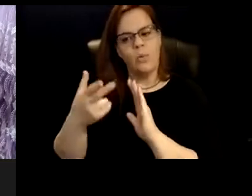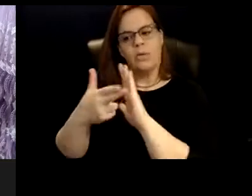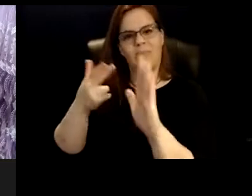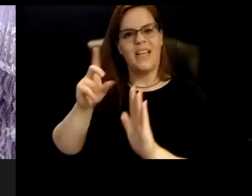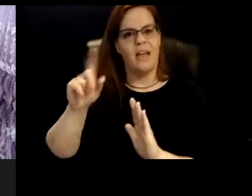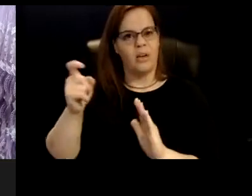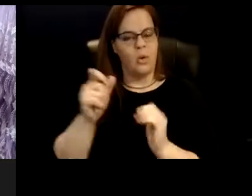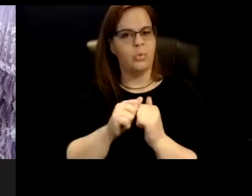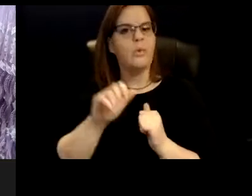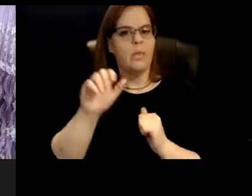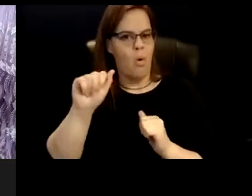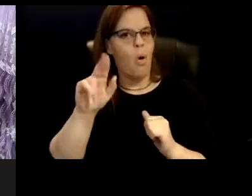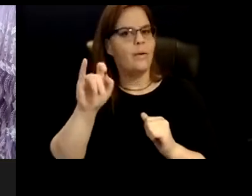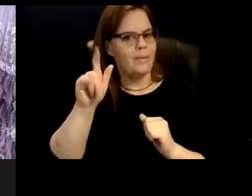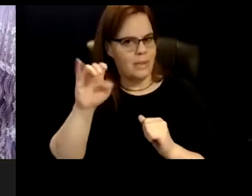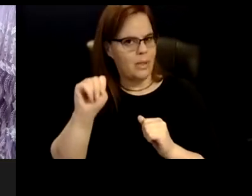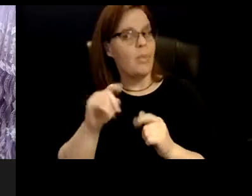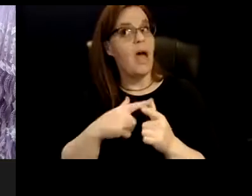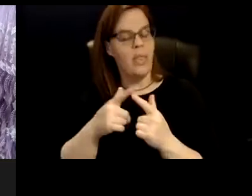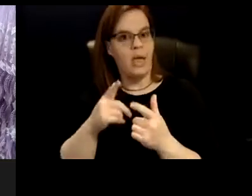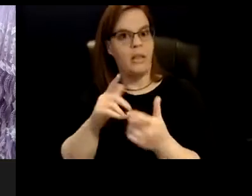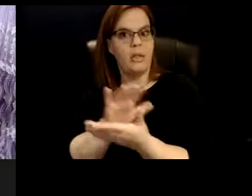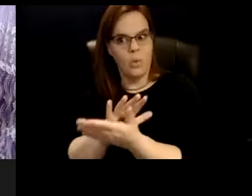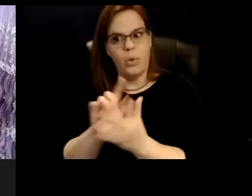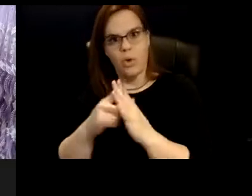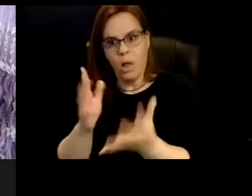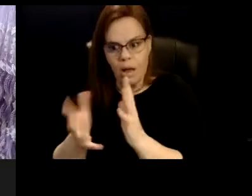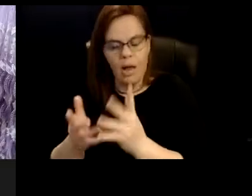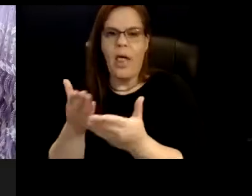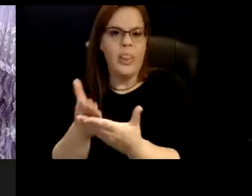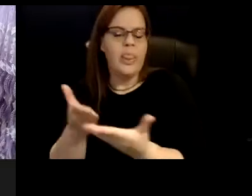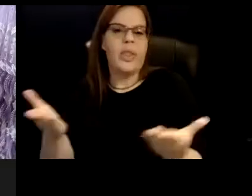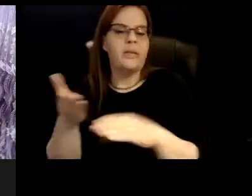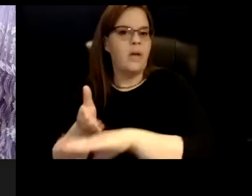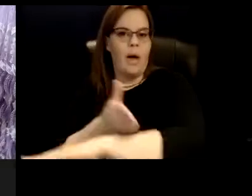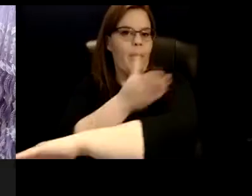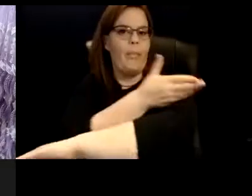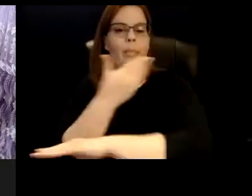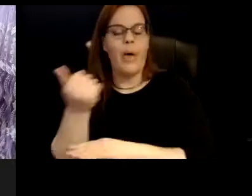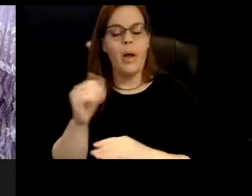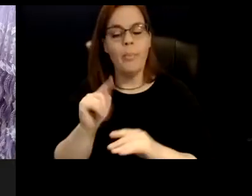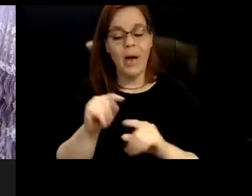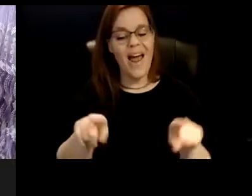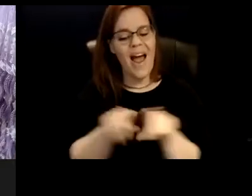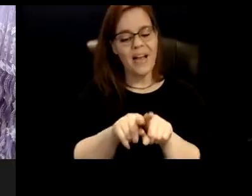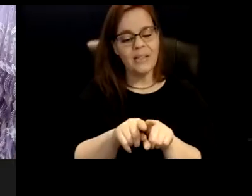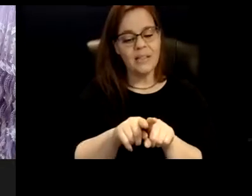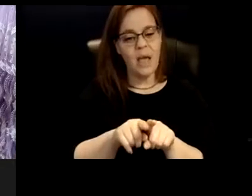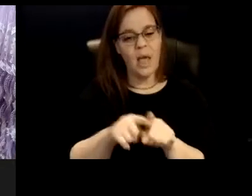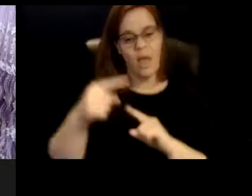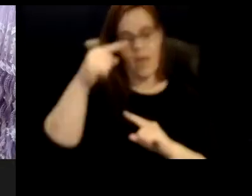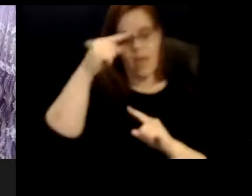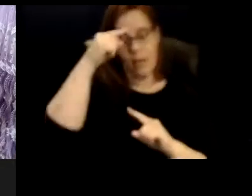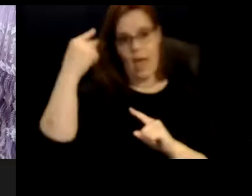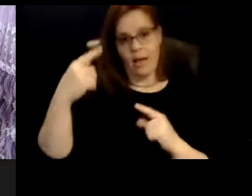things really got better. But just the fact that, that as a black young man, uh,